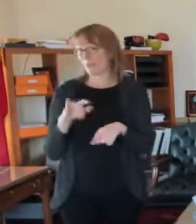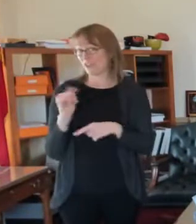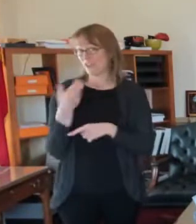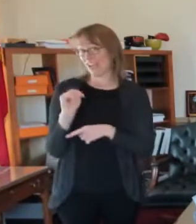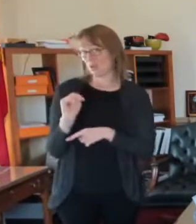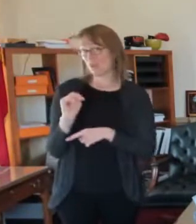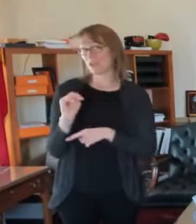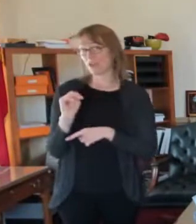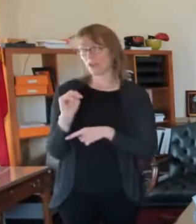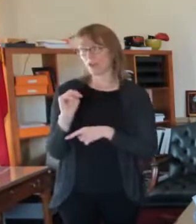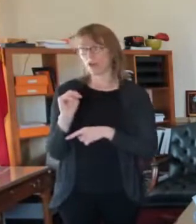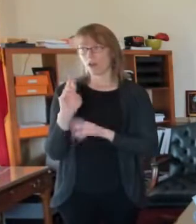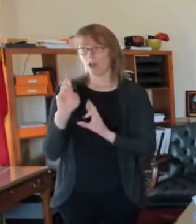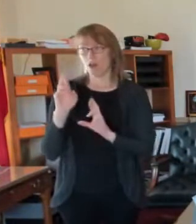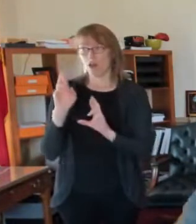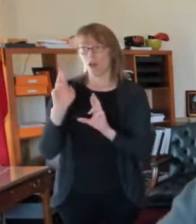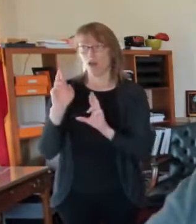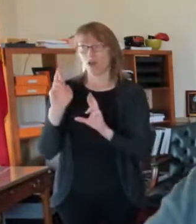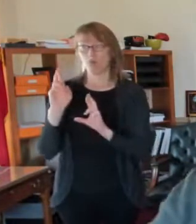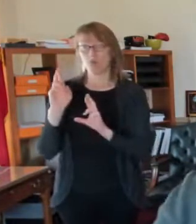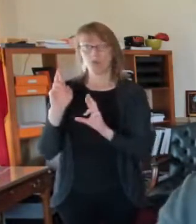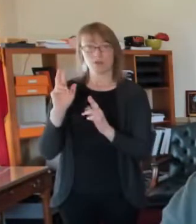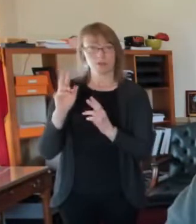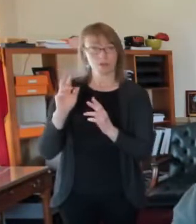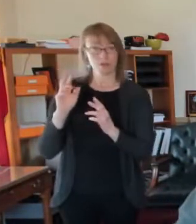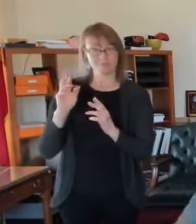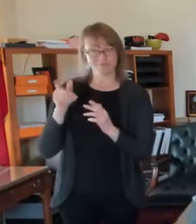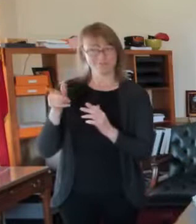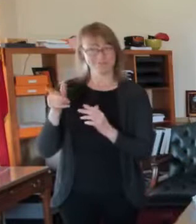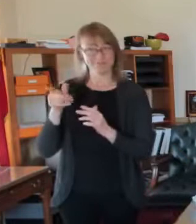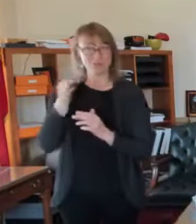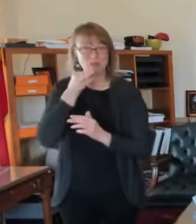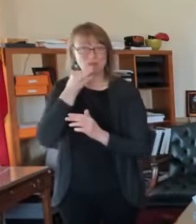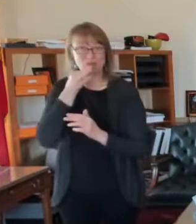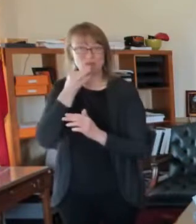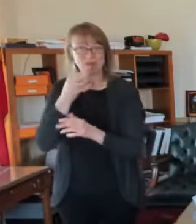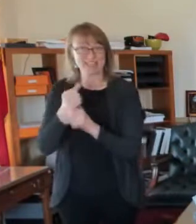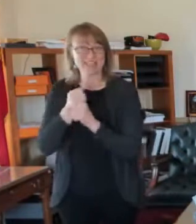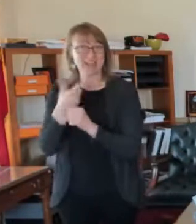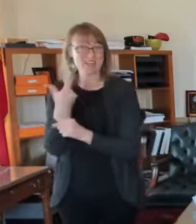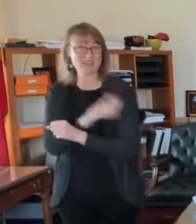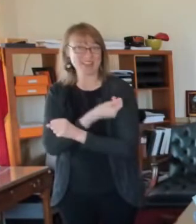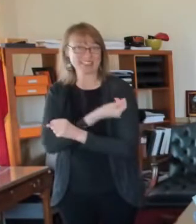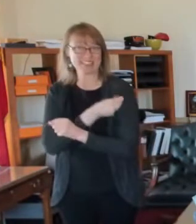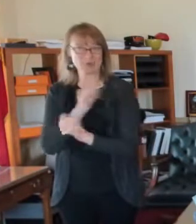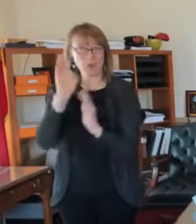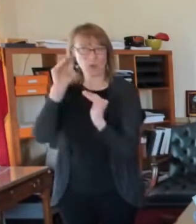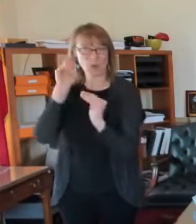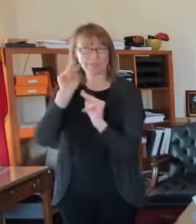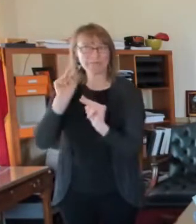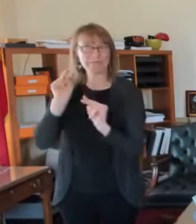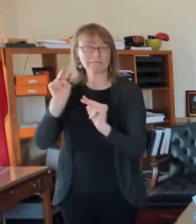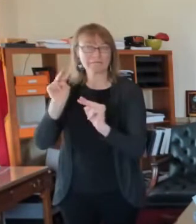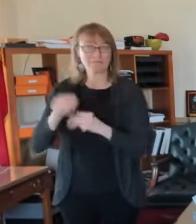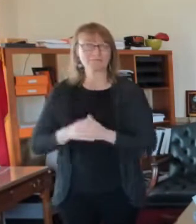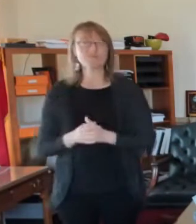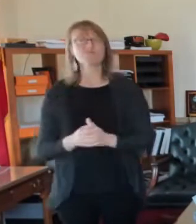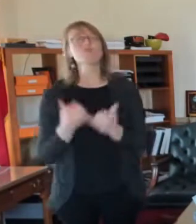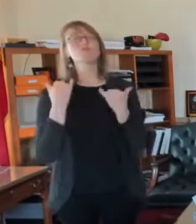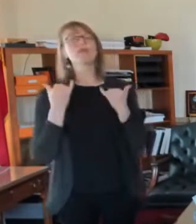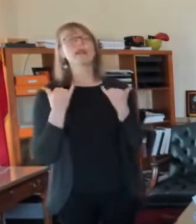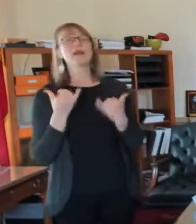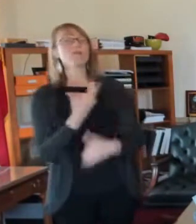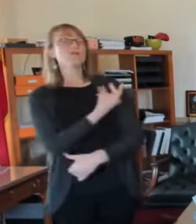you all know, we have, uh, there's still a very limited supply, but the supplies getting